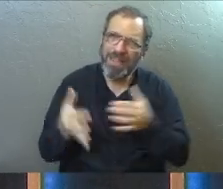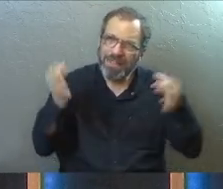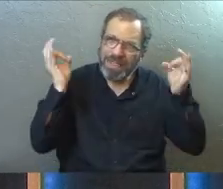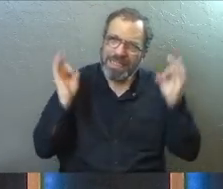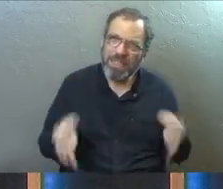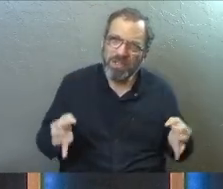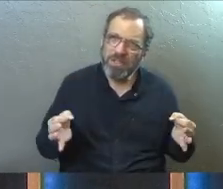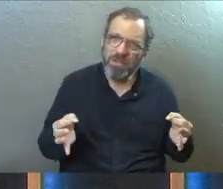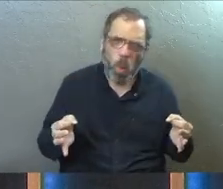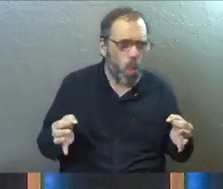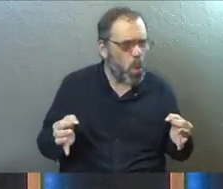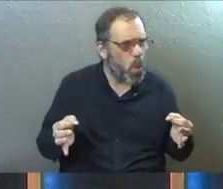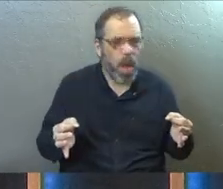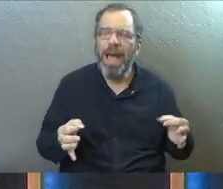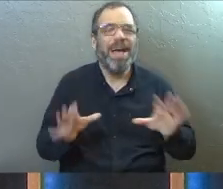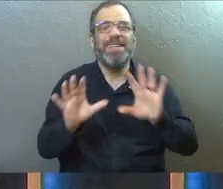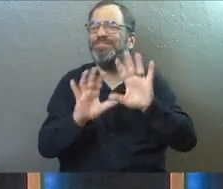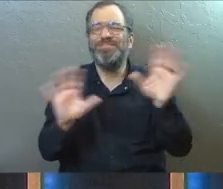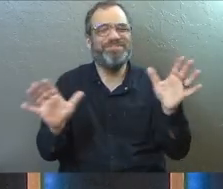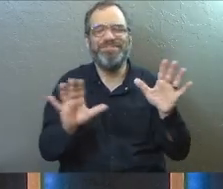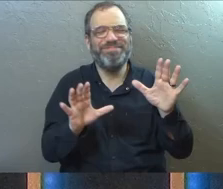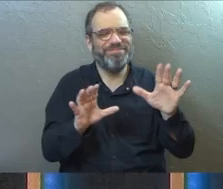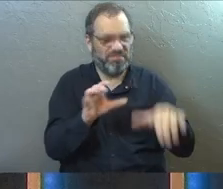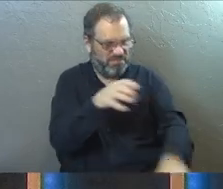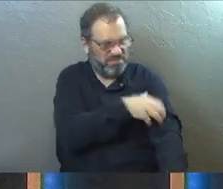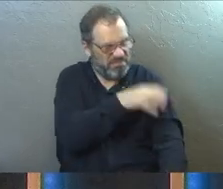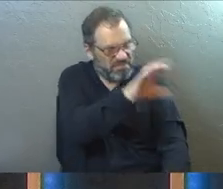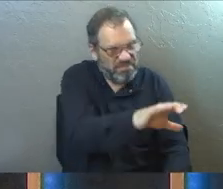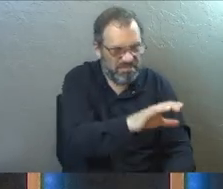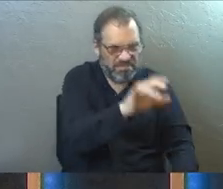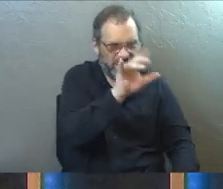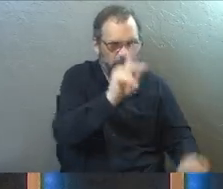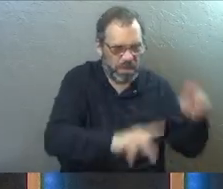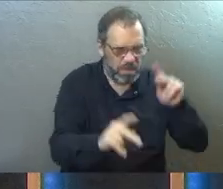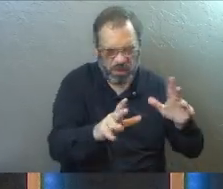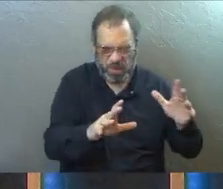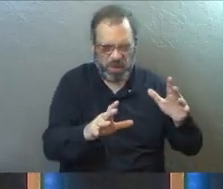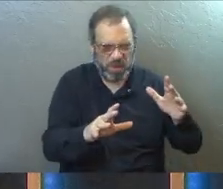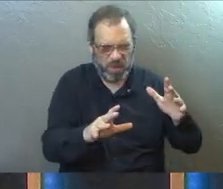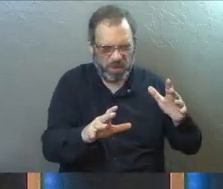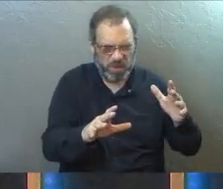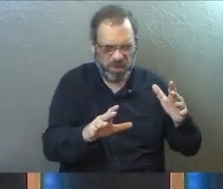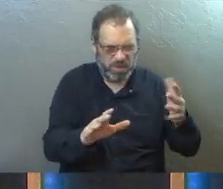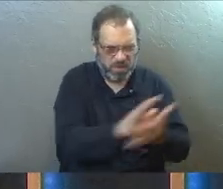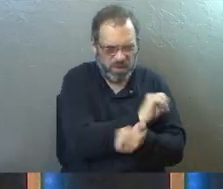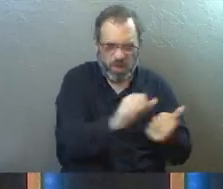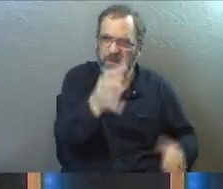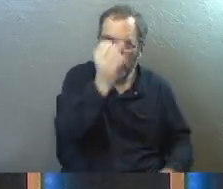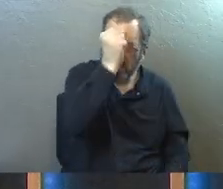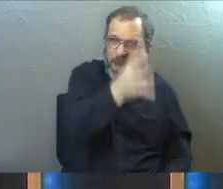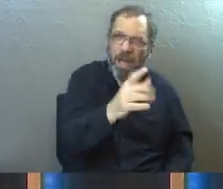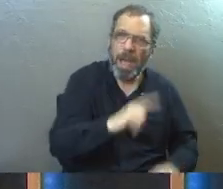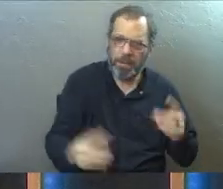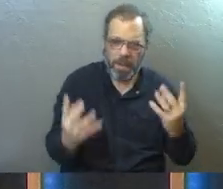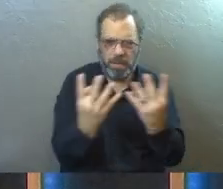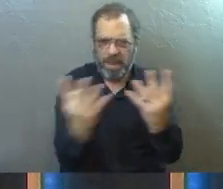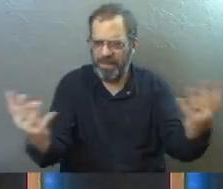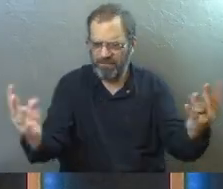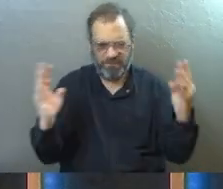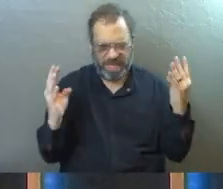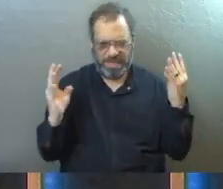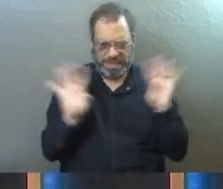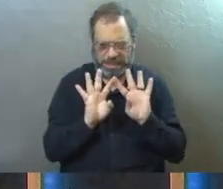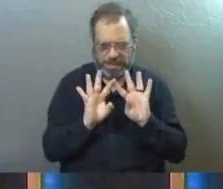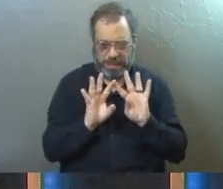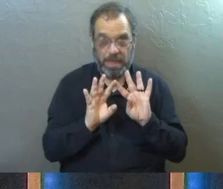decision? I'm not trying to put it all on those broken people who did that to him. But fences are a real